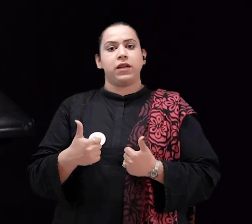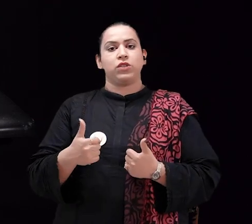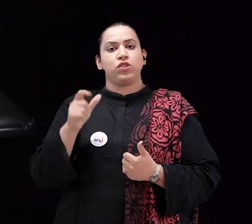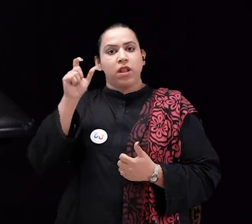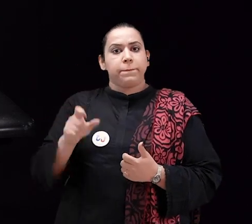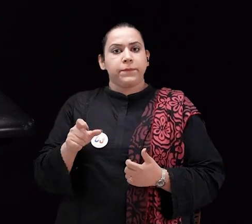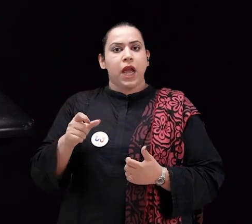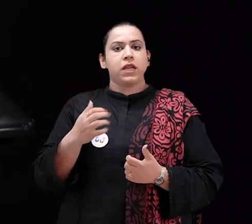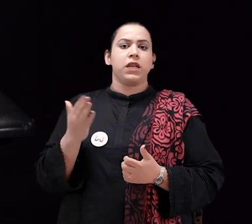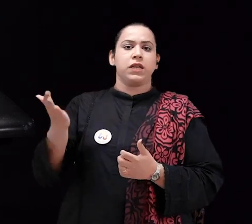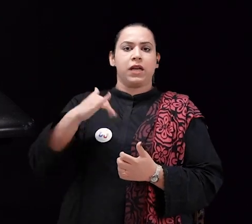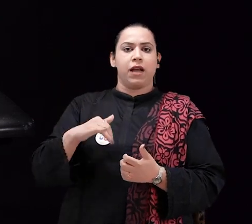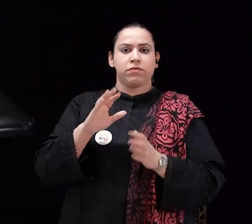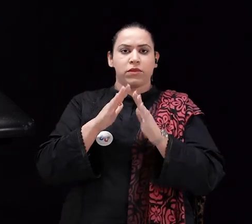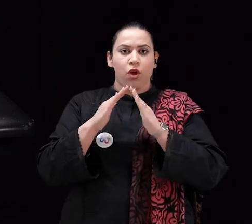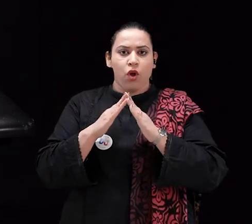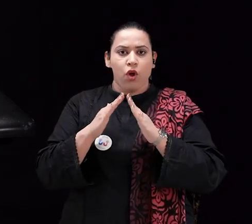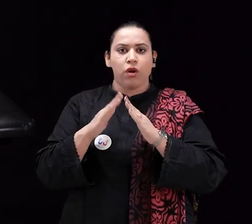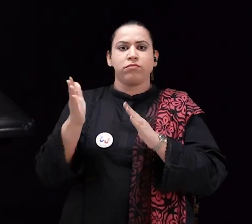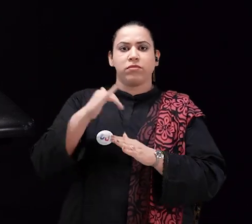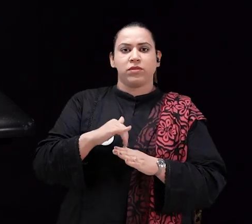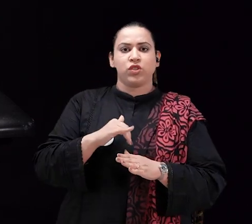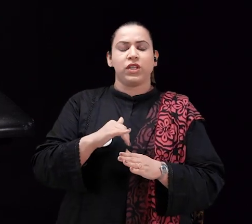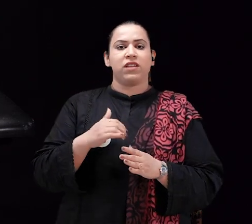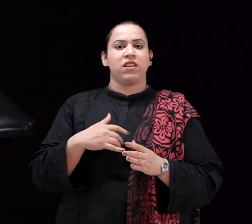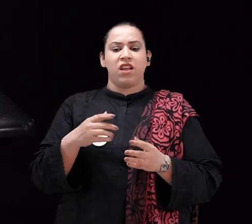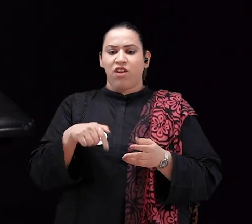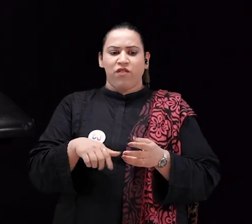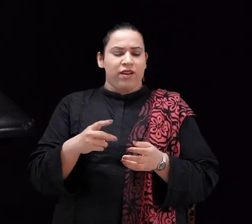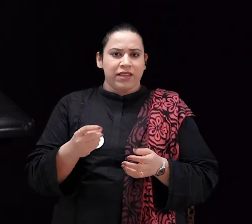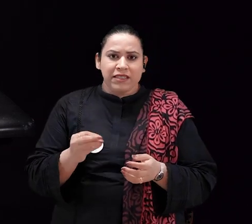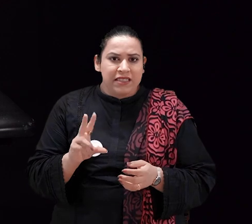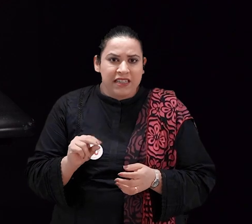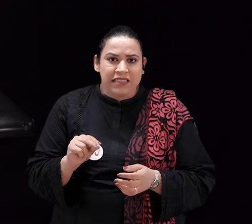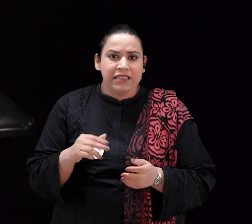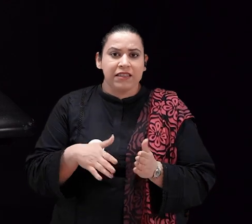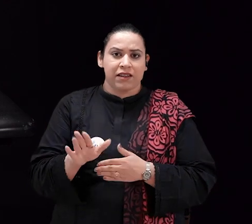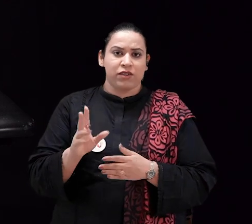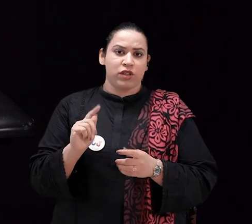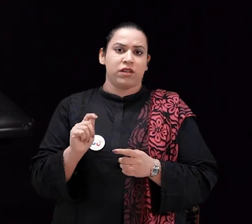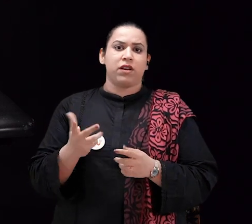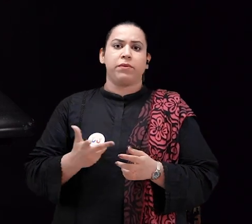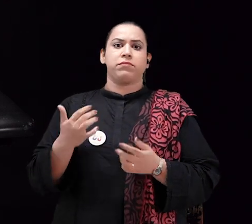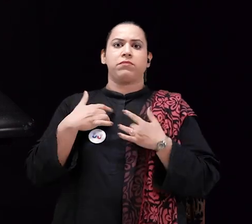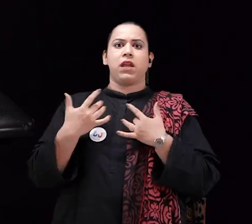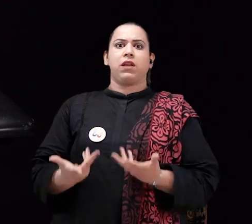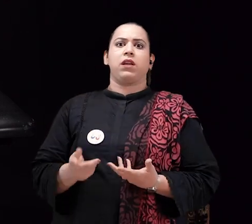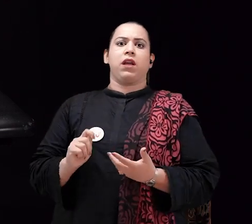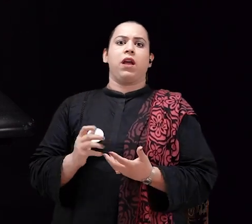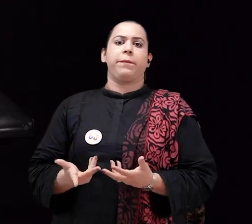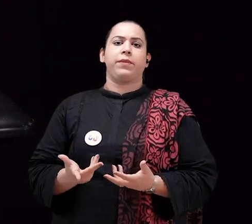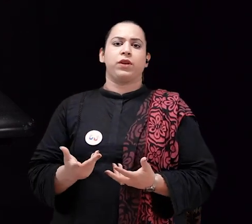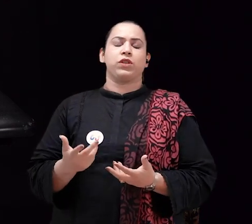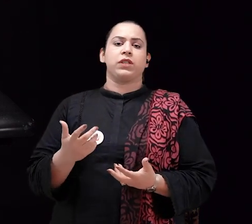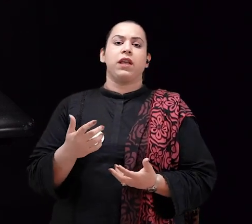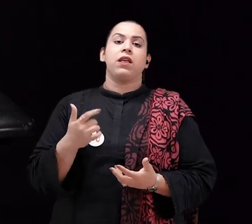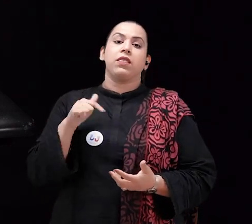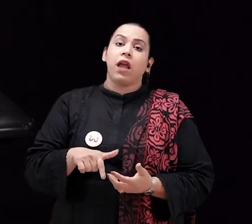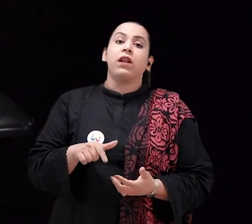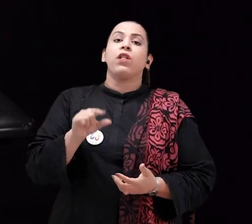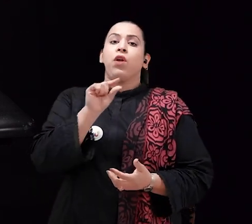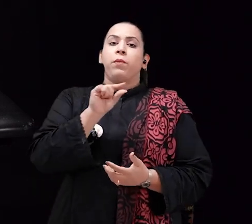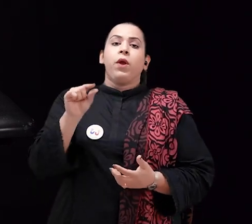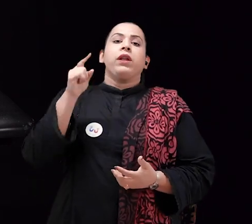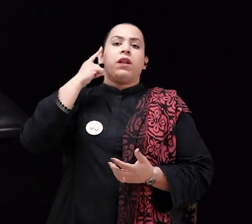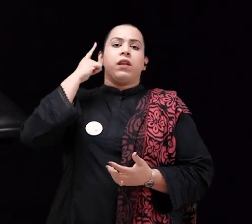which got me thinking that, you know, I'm no better than any other person who comes home and complains that, Oh, the state is not facilitating